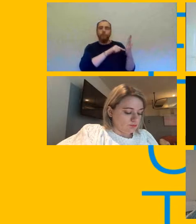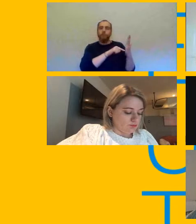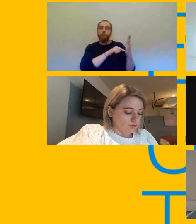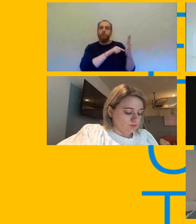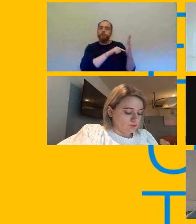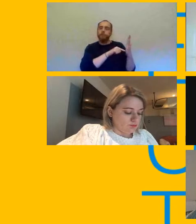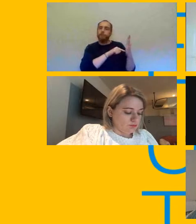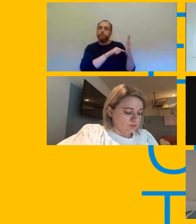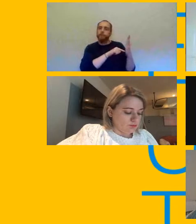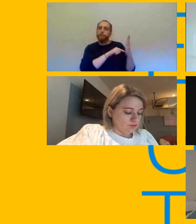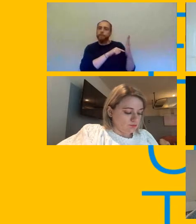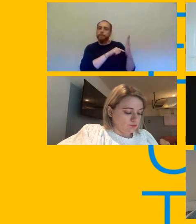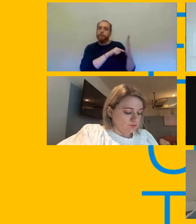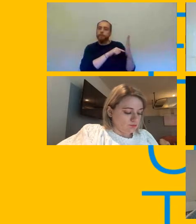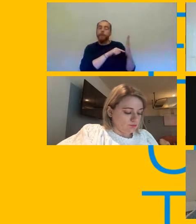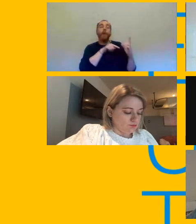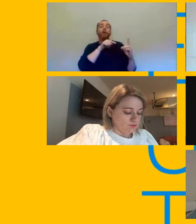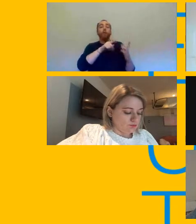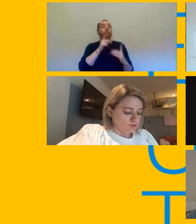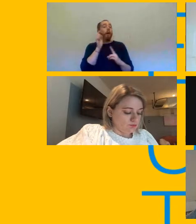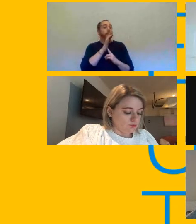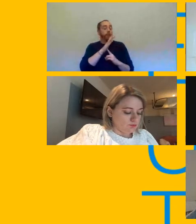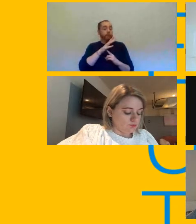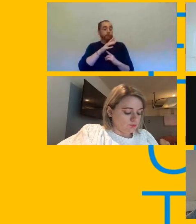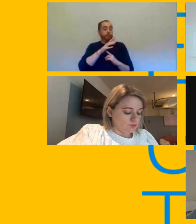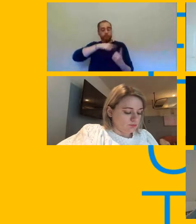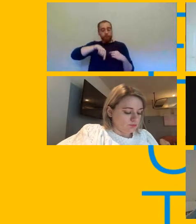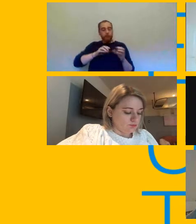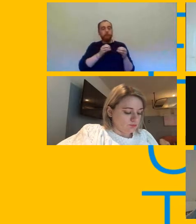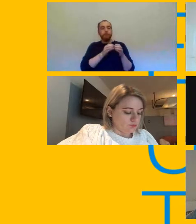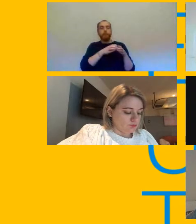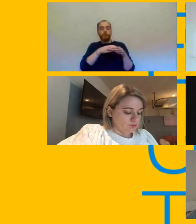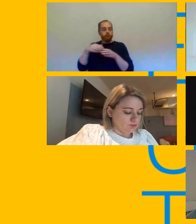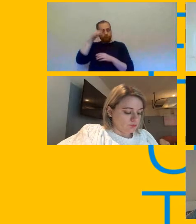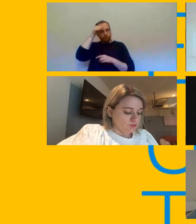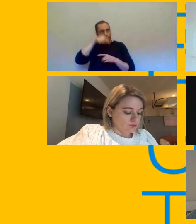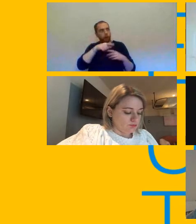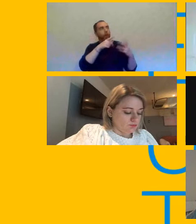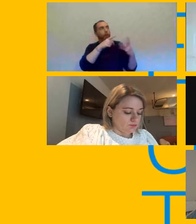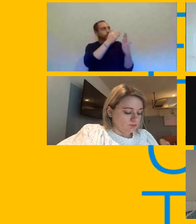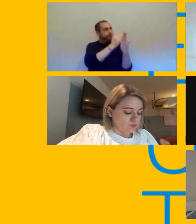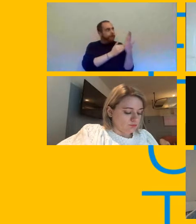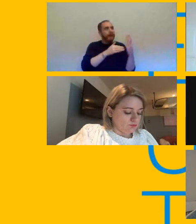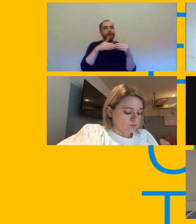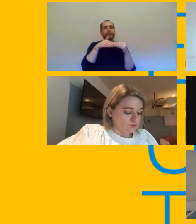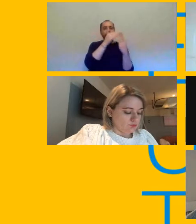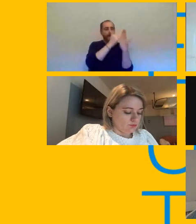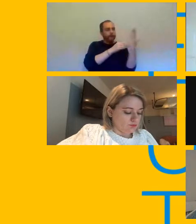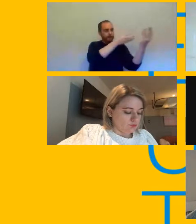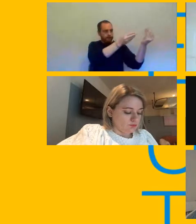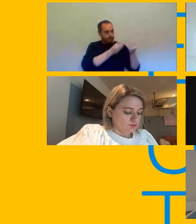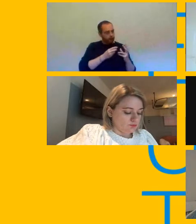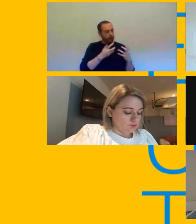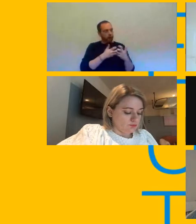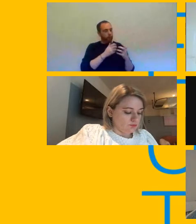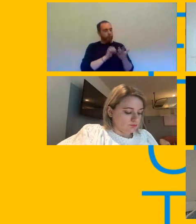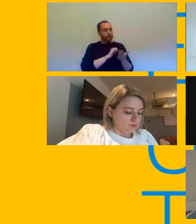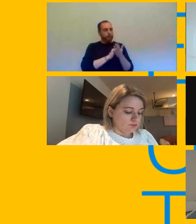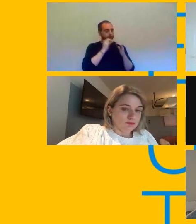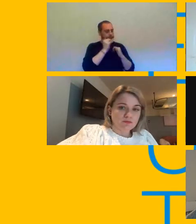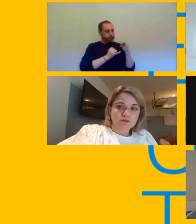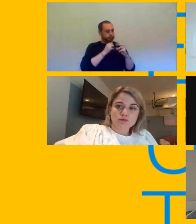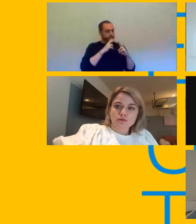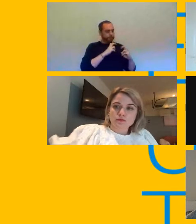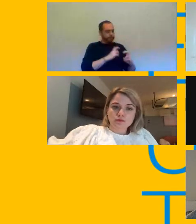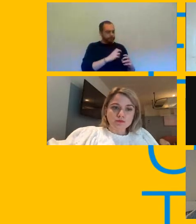branch you understand how to critique that properly in order to protect um members who are at increased risk i'm really